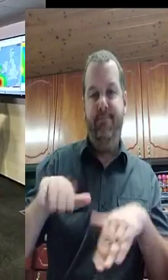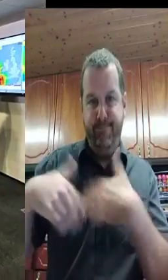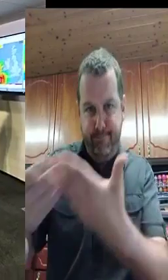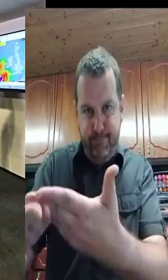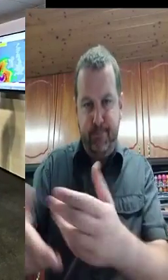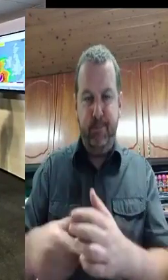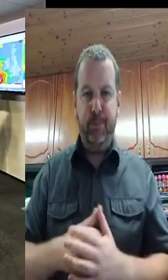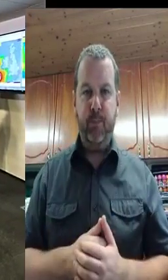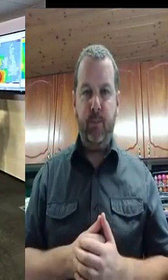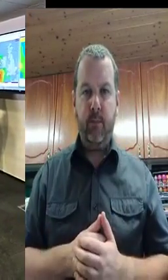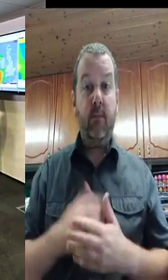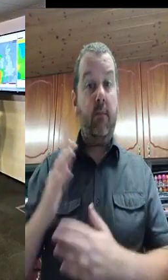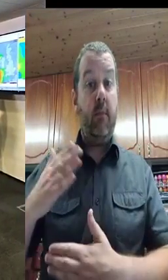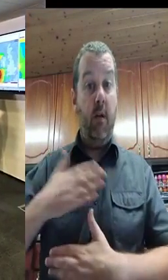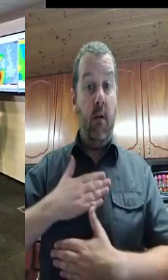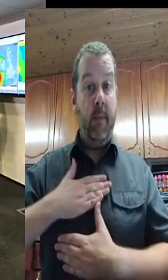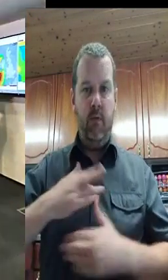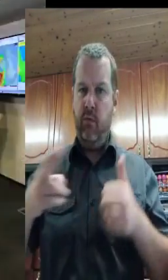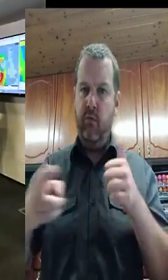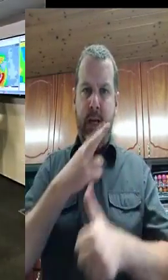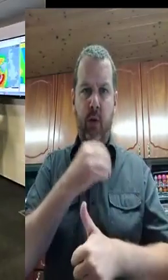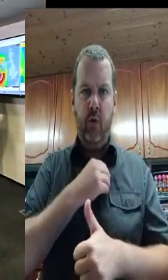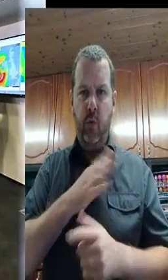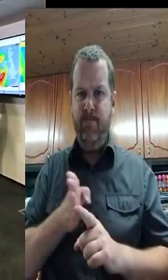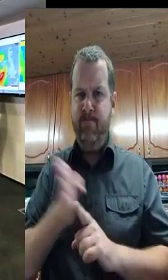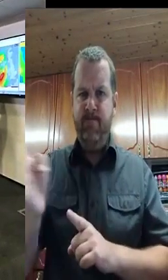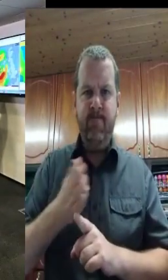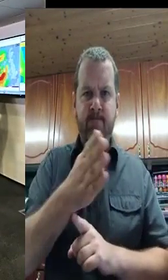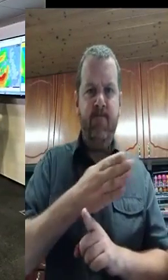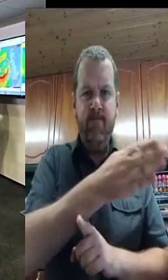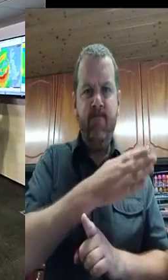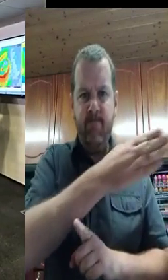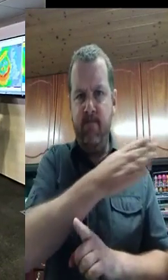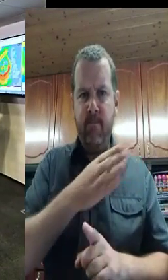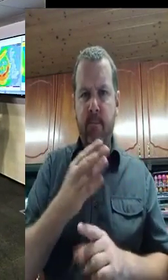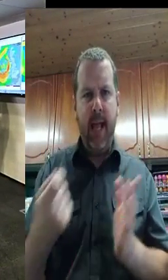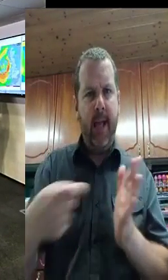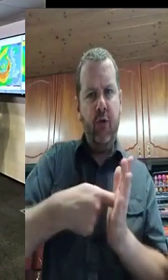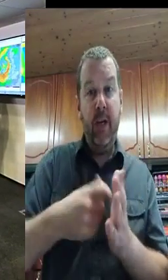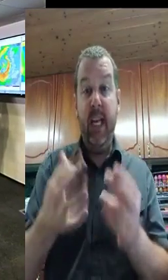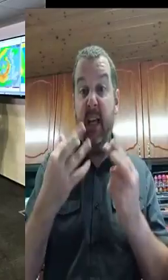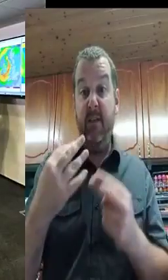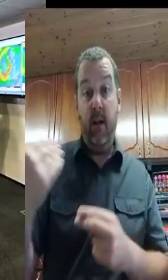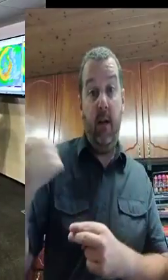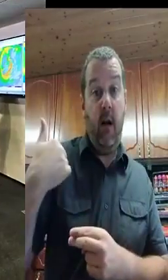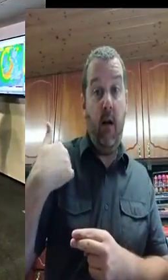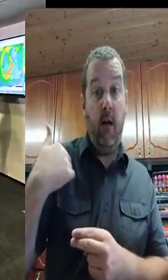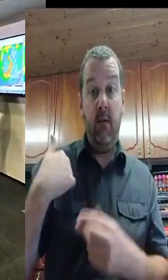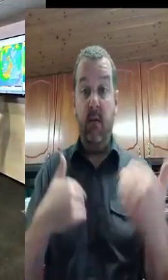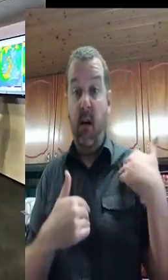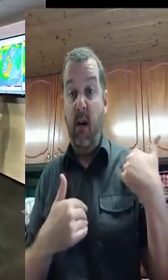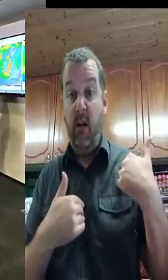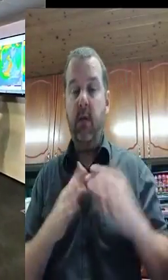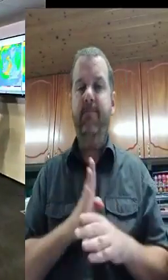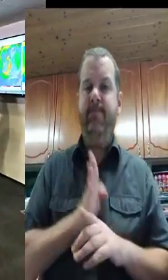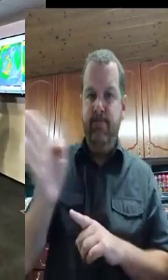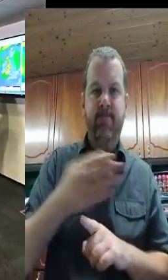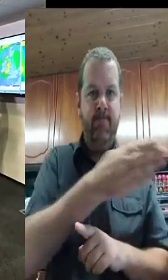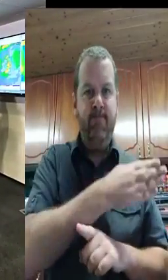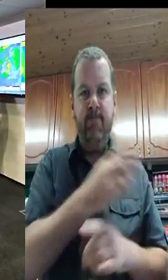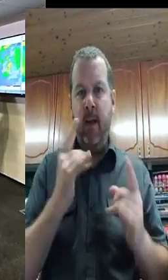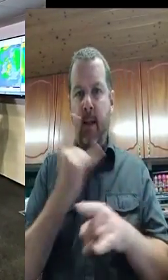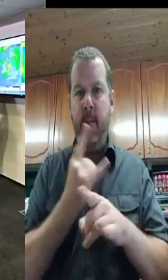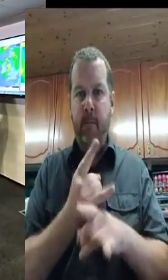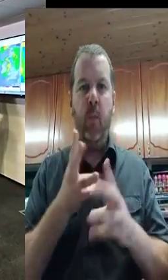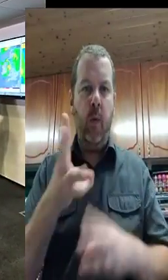other different possible scenarios. So, there is a slight possibility it could track up along the east coast.